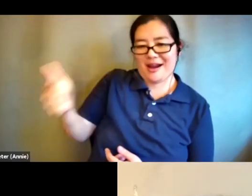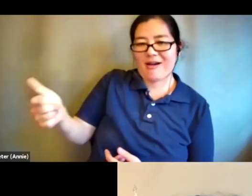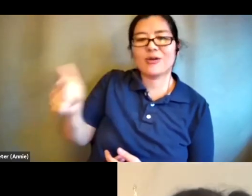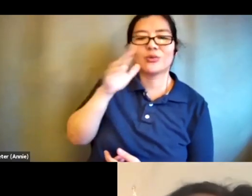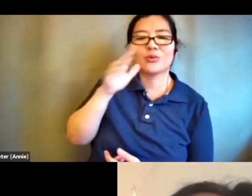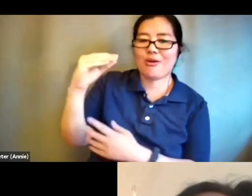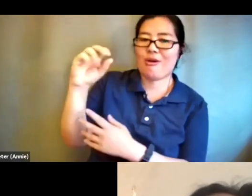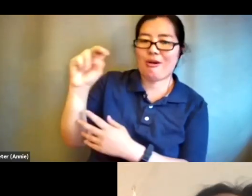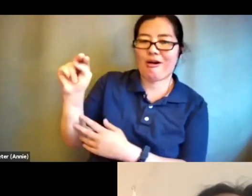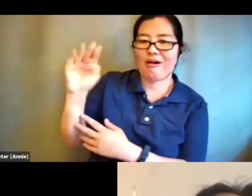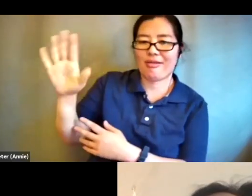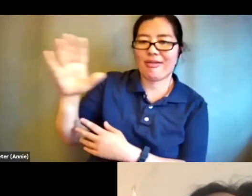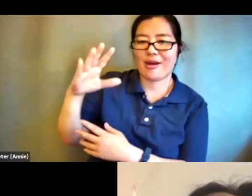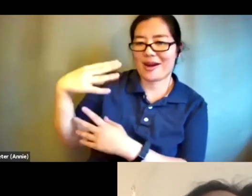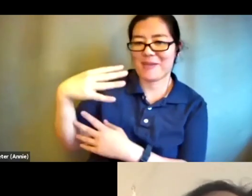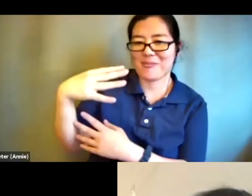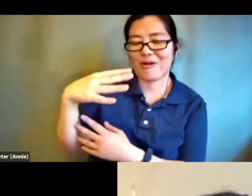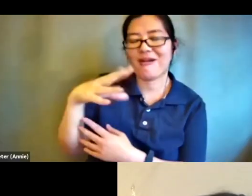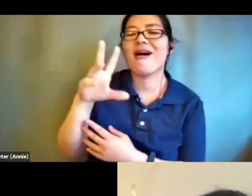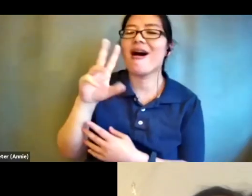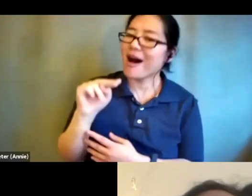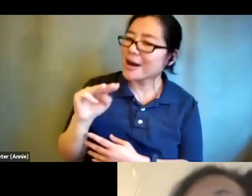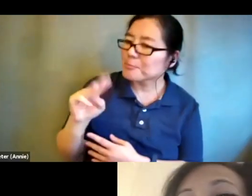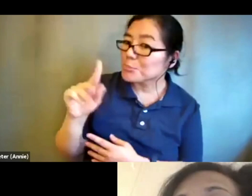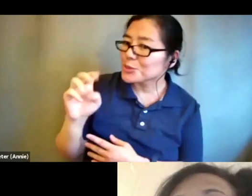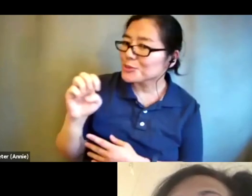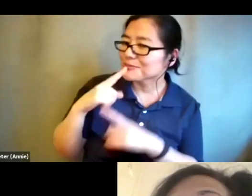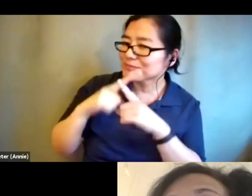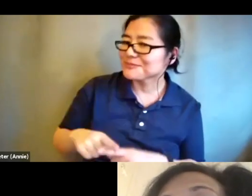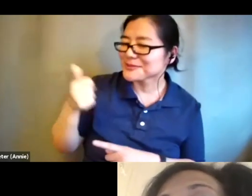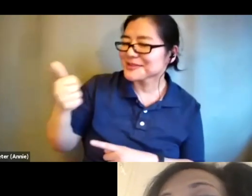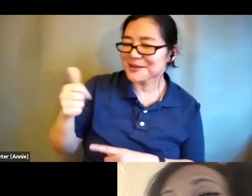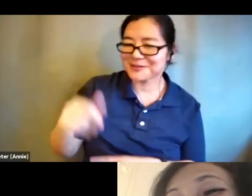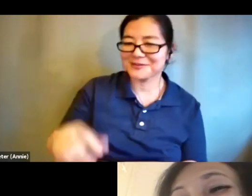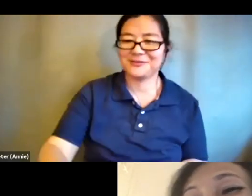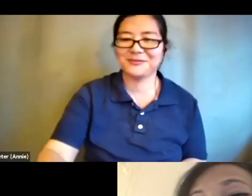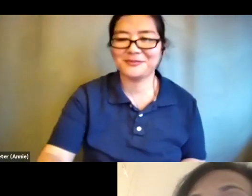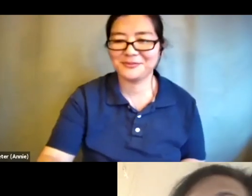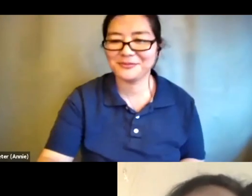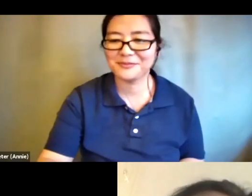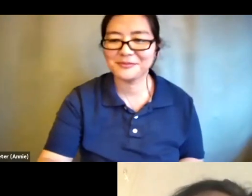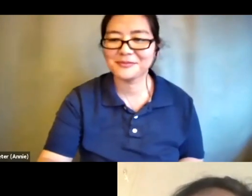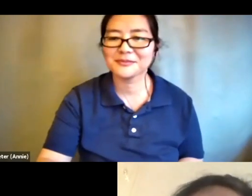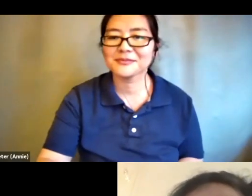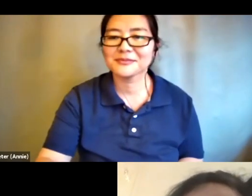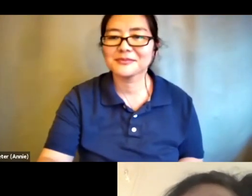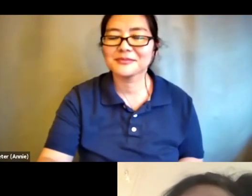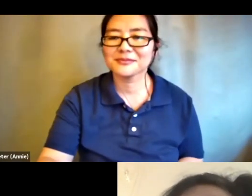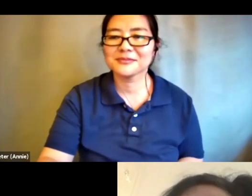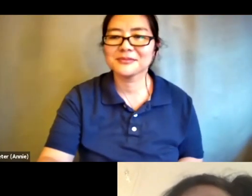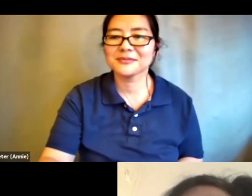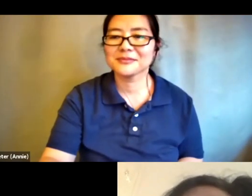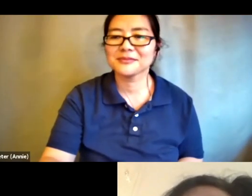unmute yourself so participants can hear you hi hi maria